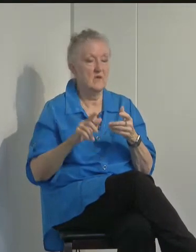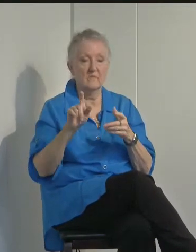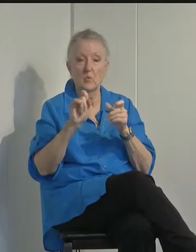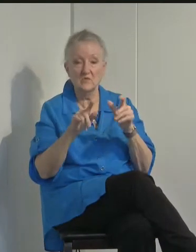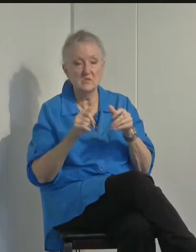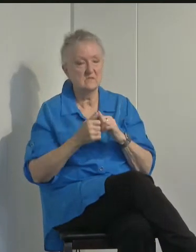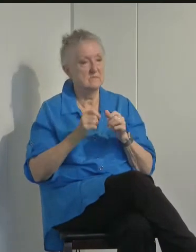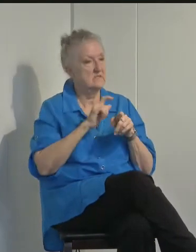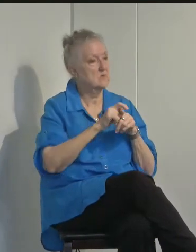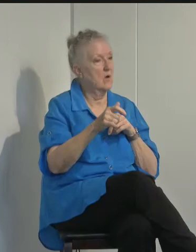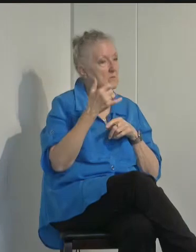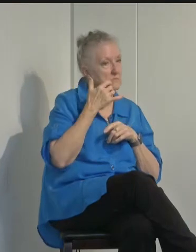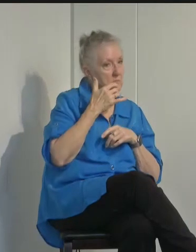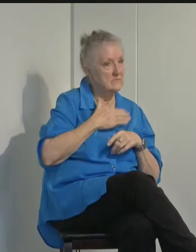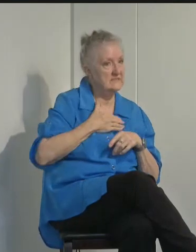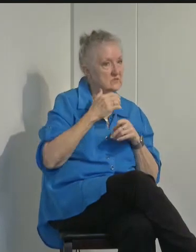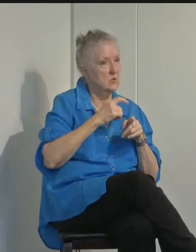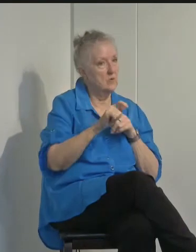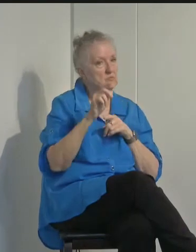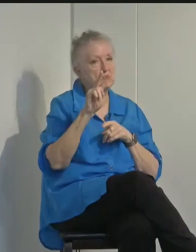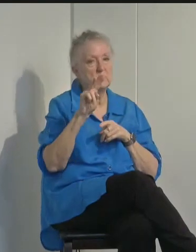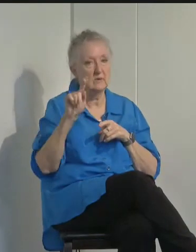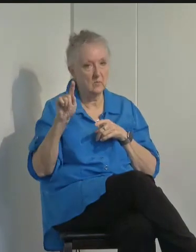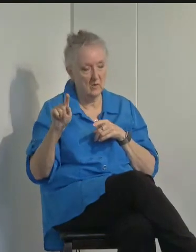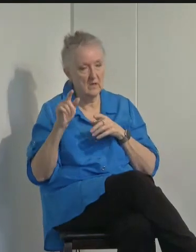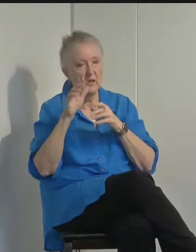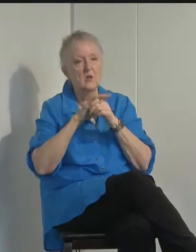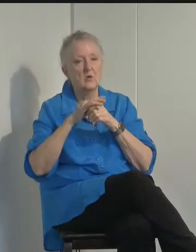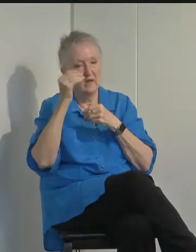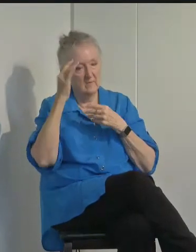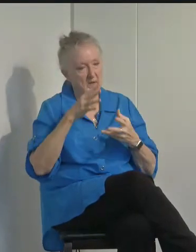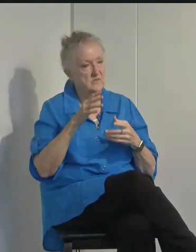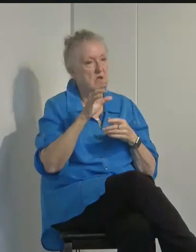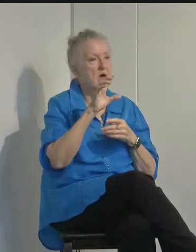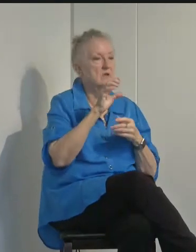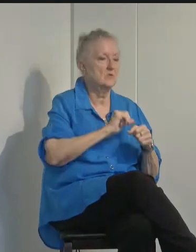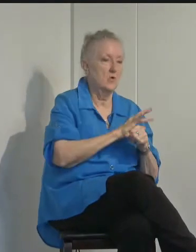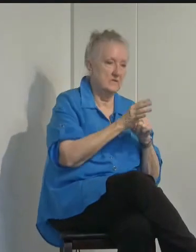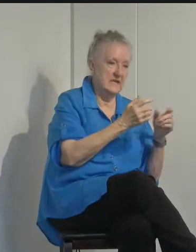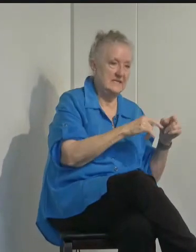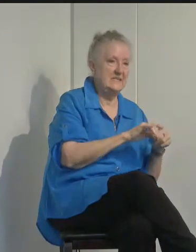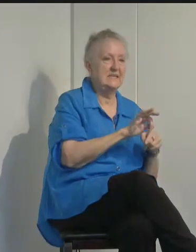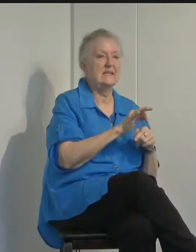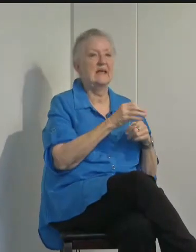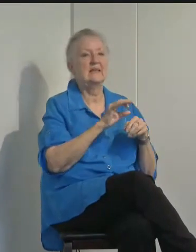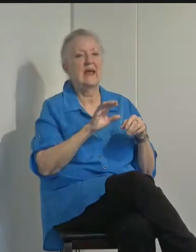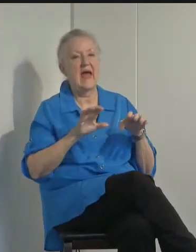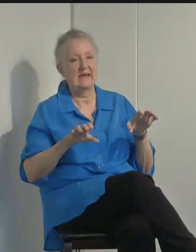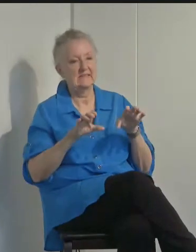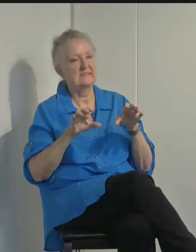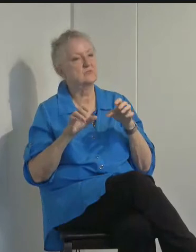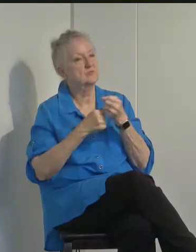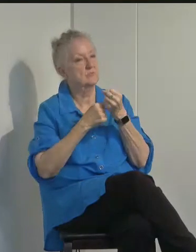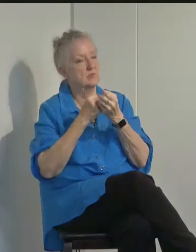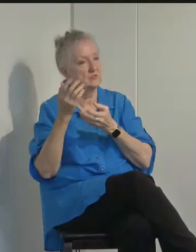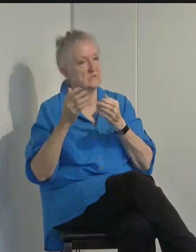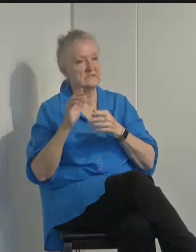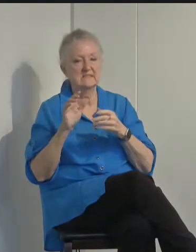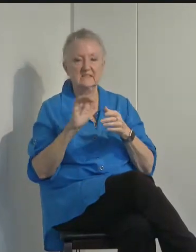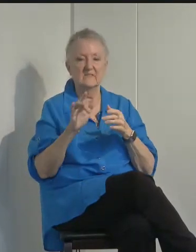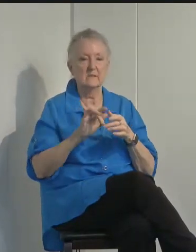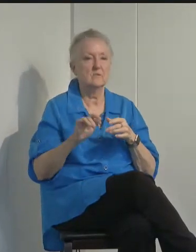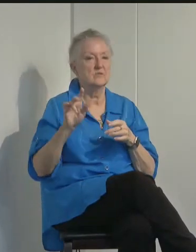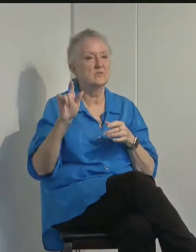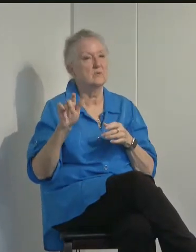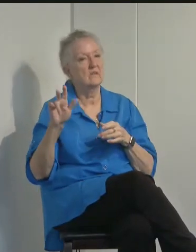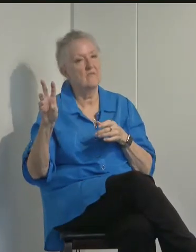information line. Local information on COVID-19 and access to support and services is available 24 hours a day, seven days a week